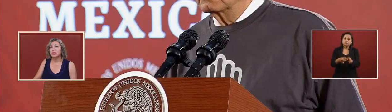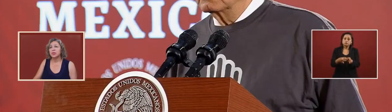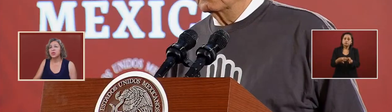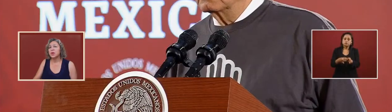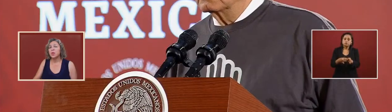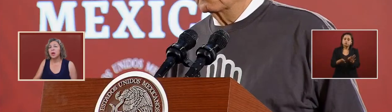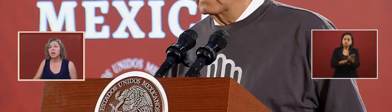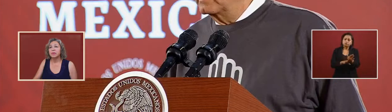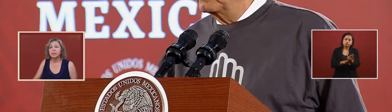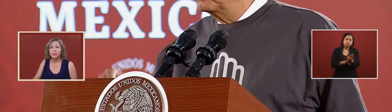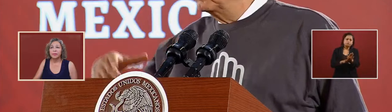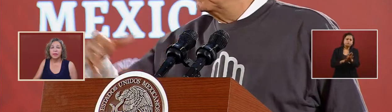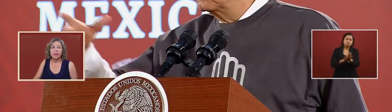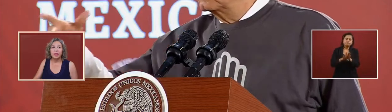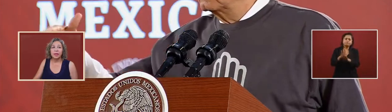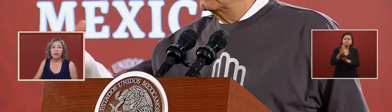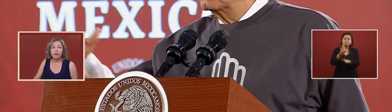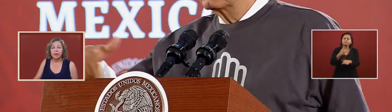doing well